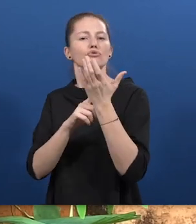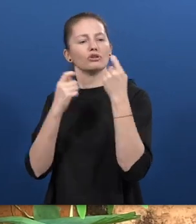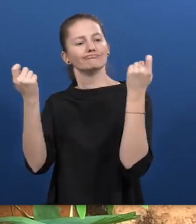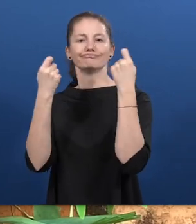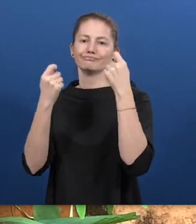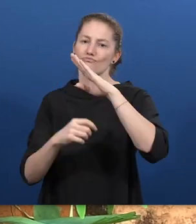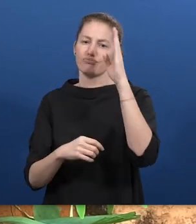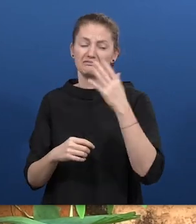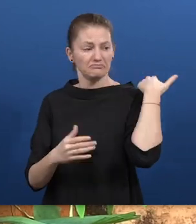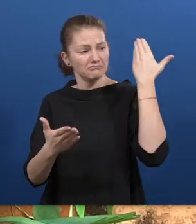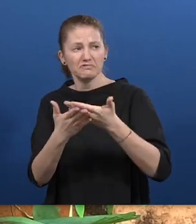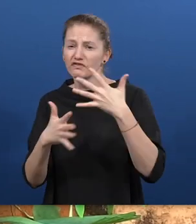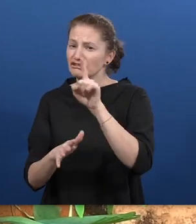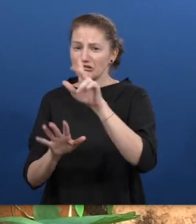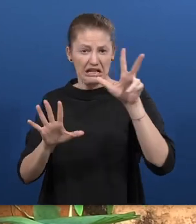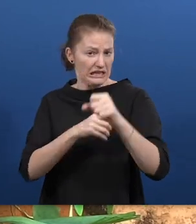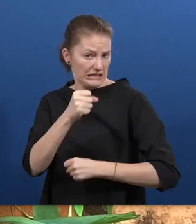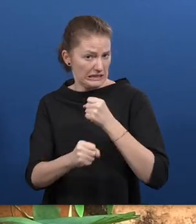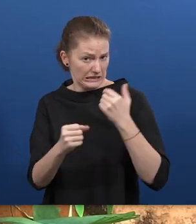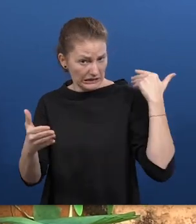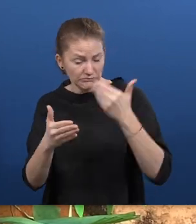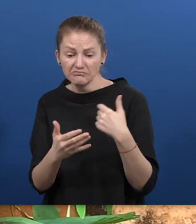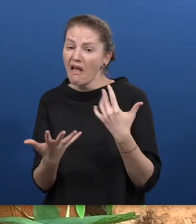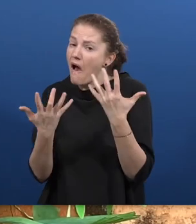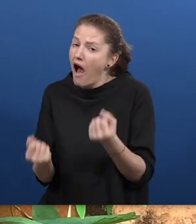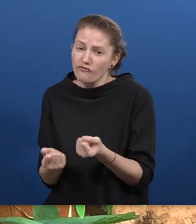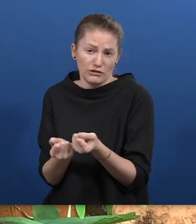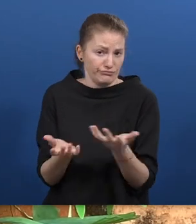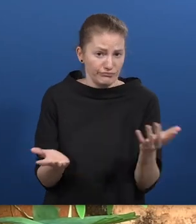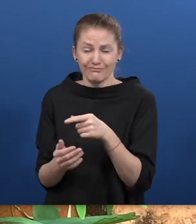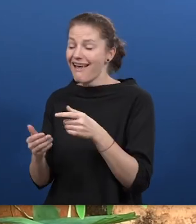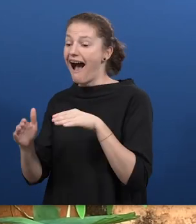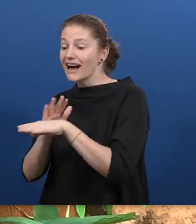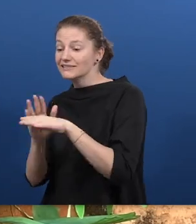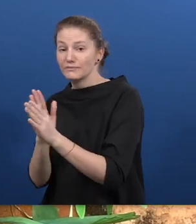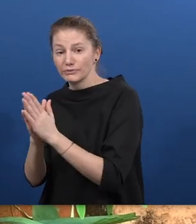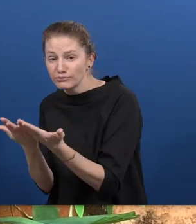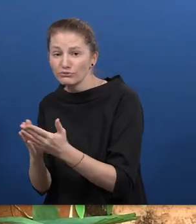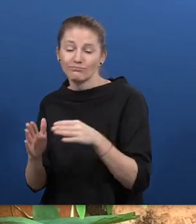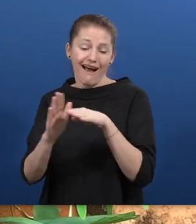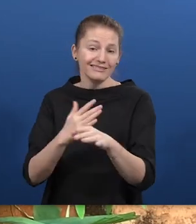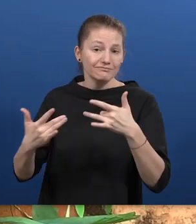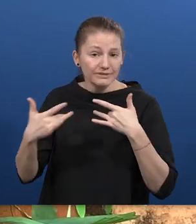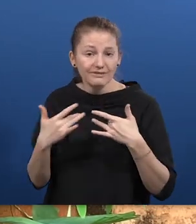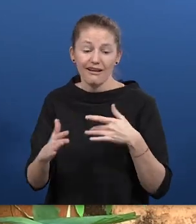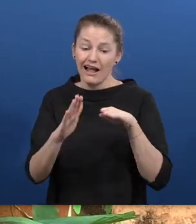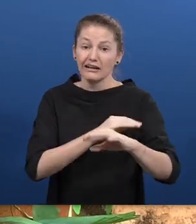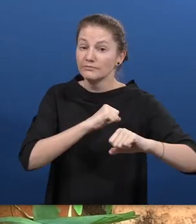books, accessible theater, accessible campaigns, and helped develop public policies and law in favor of an everyday